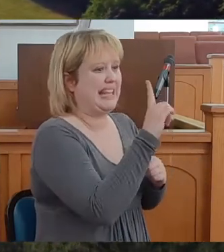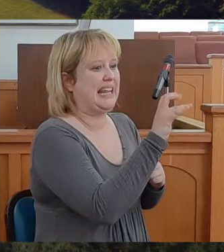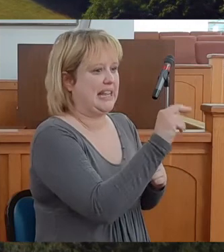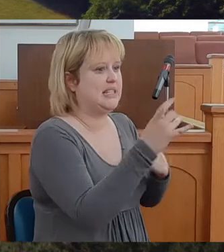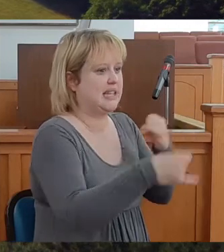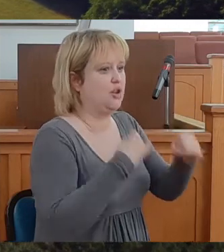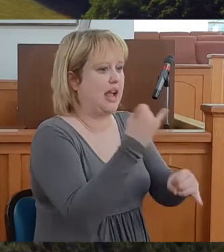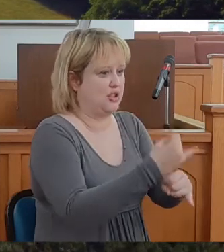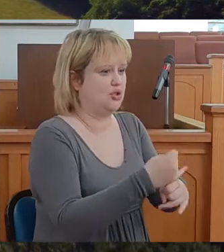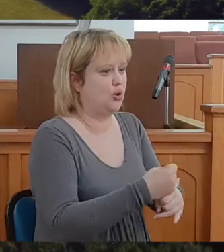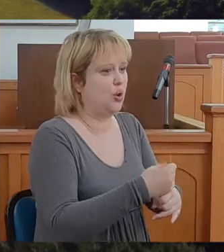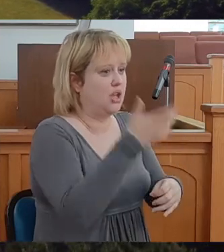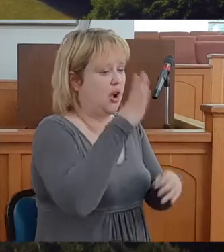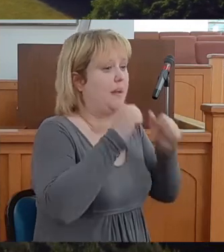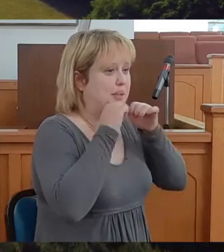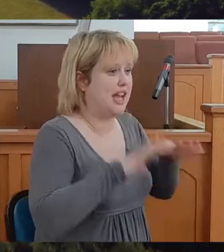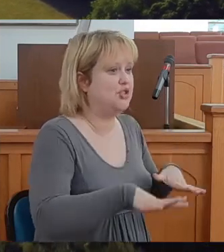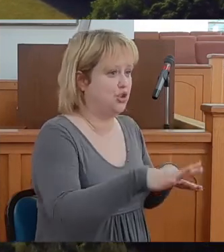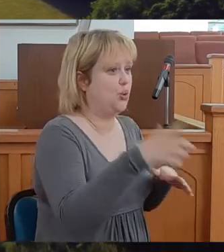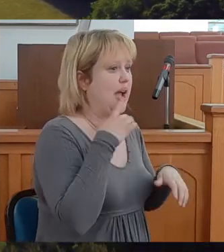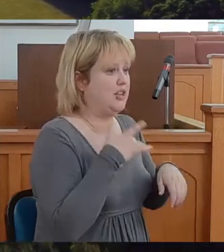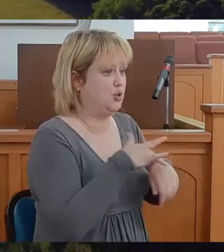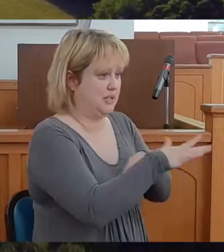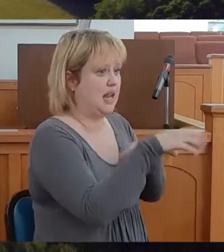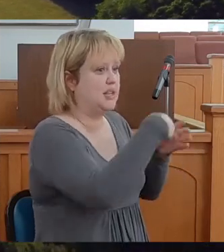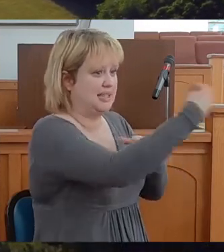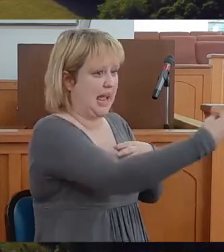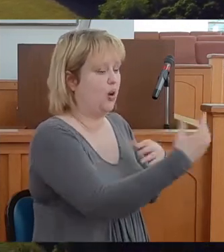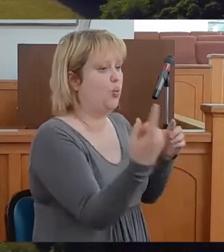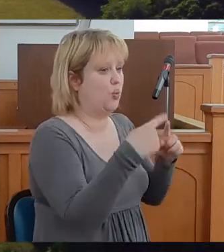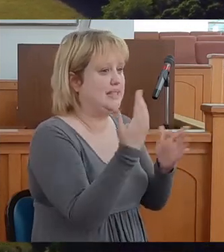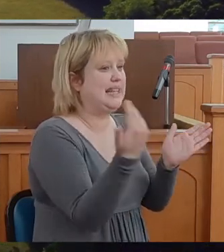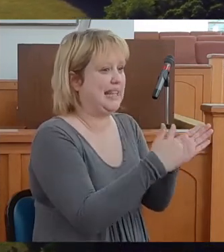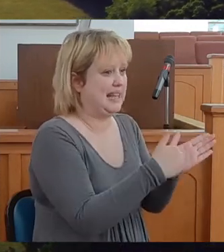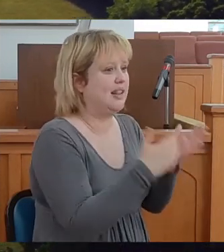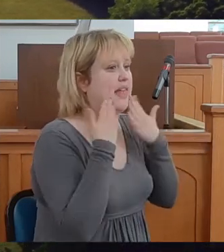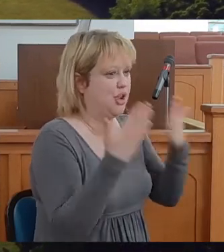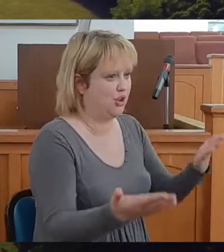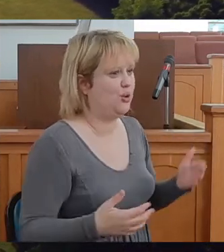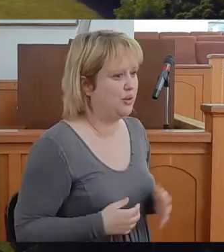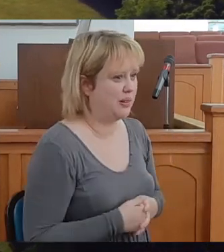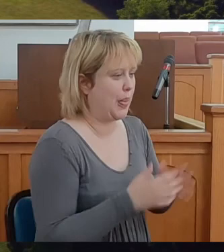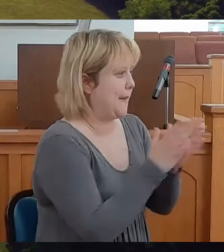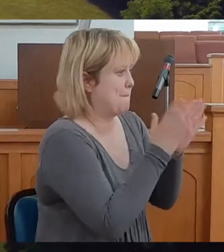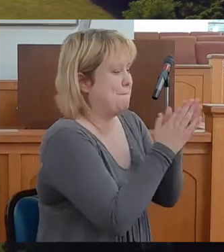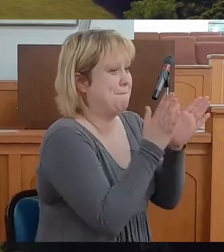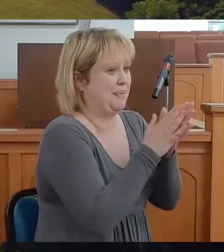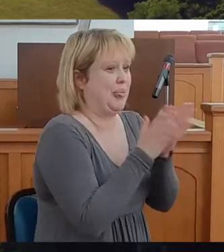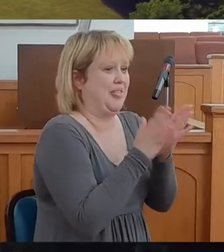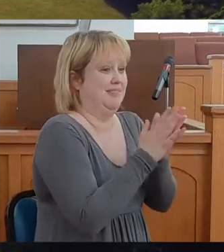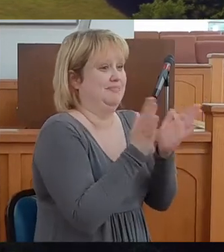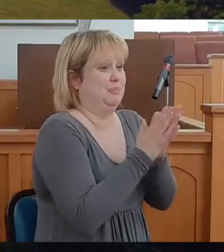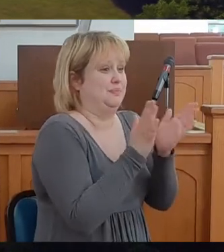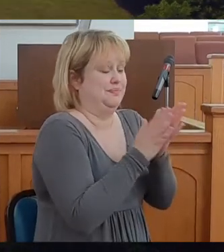International. God bless you as you send us out once again. Thank you. Thank you.